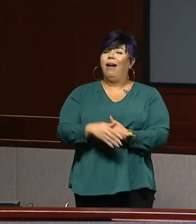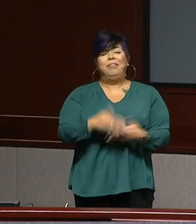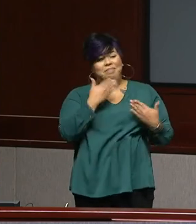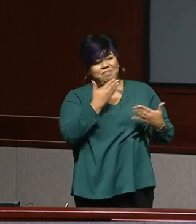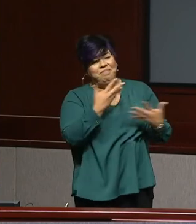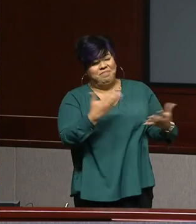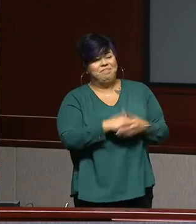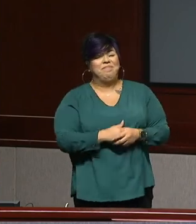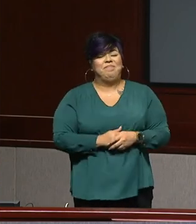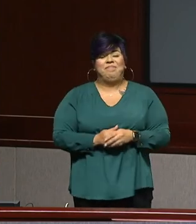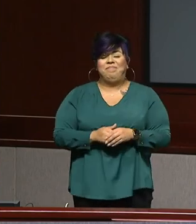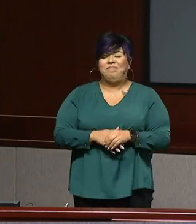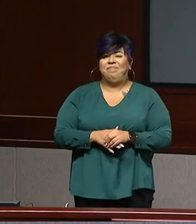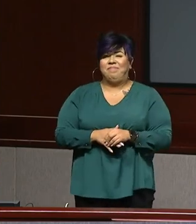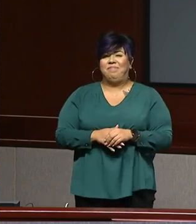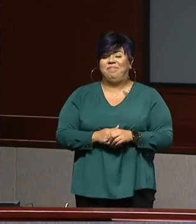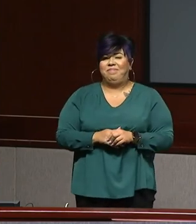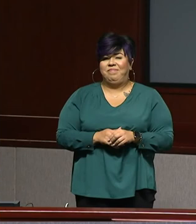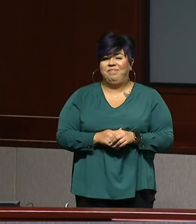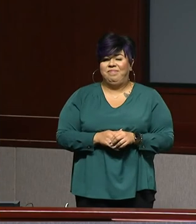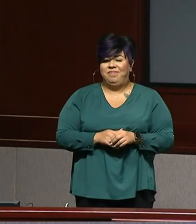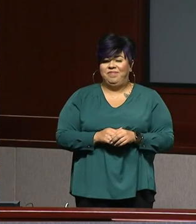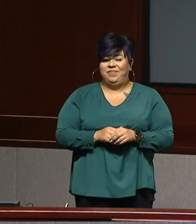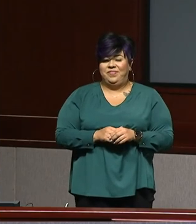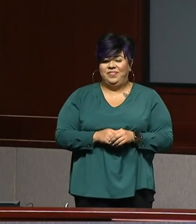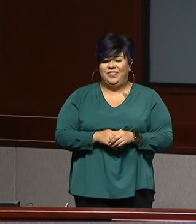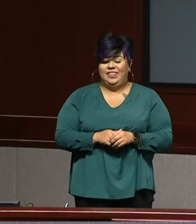much. It's great to be here. Really great to be here. Um,